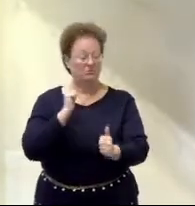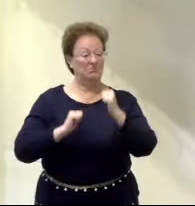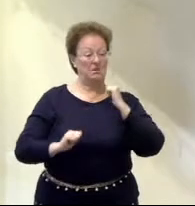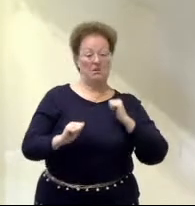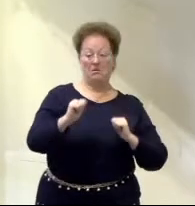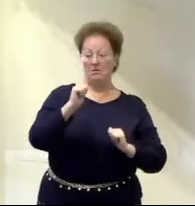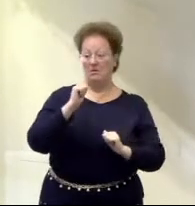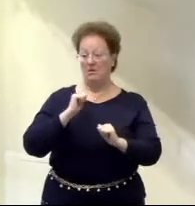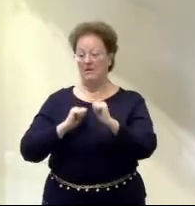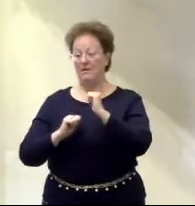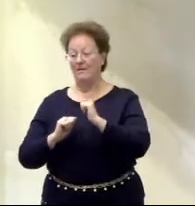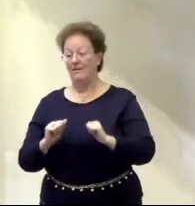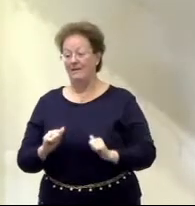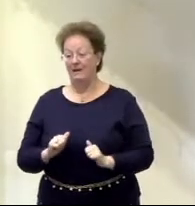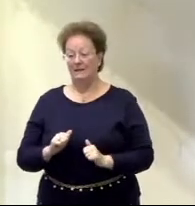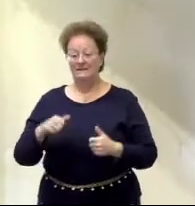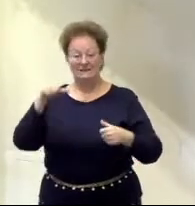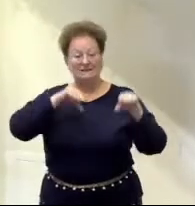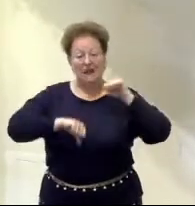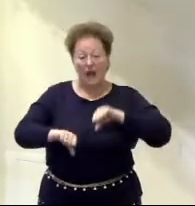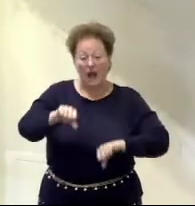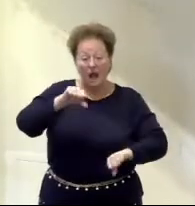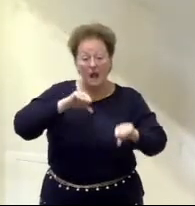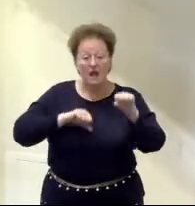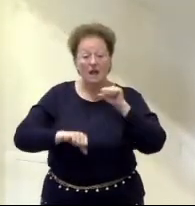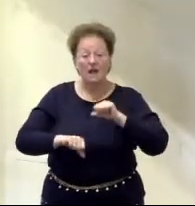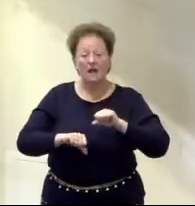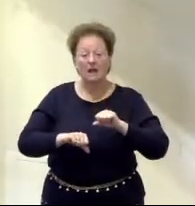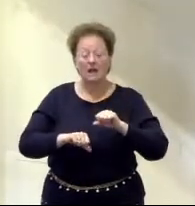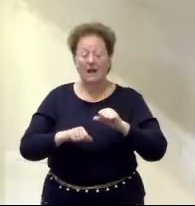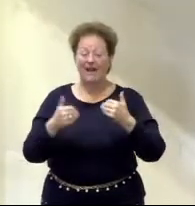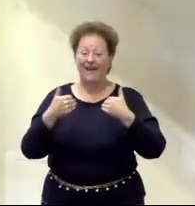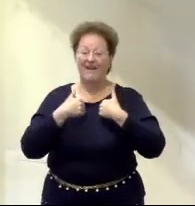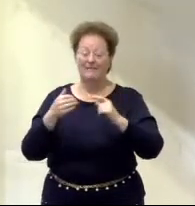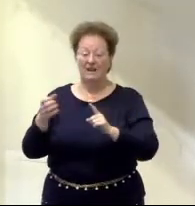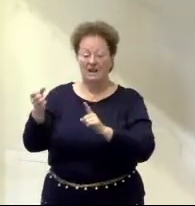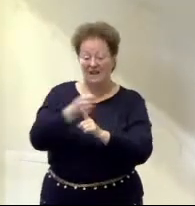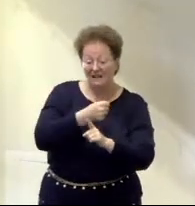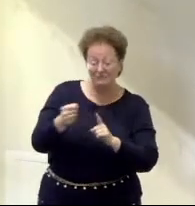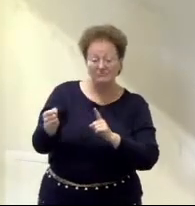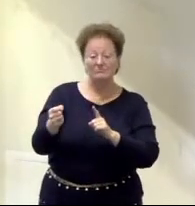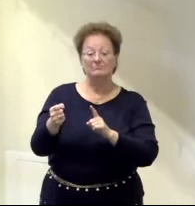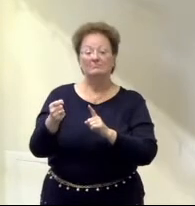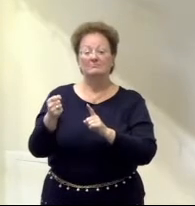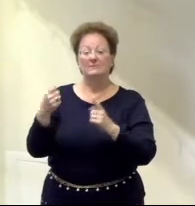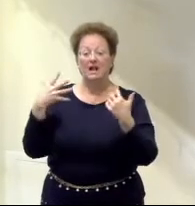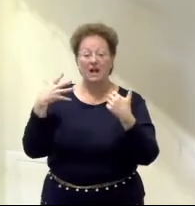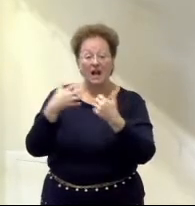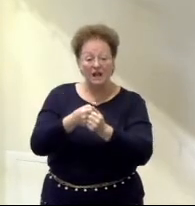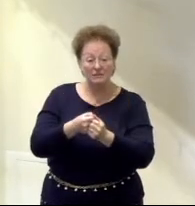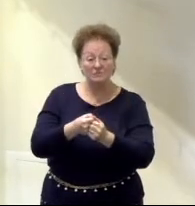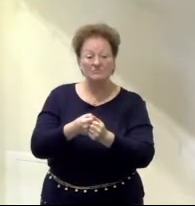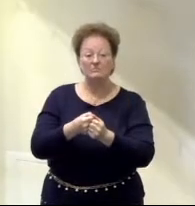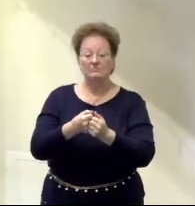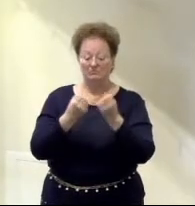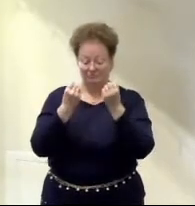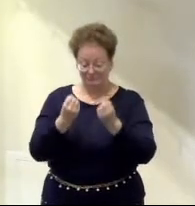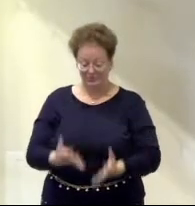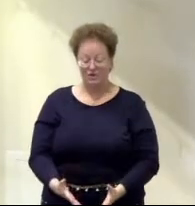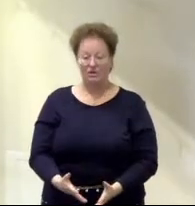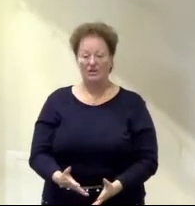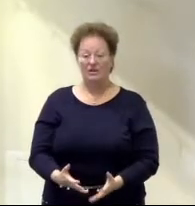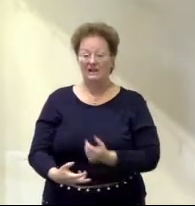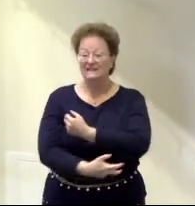I'm into robotics. I'm a victim of an accident, or abuse, or abandonment, burglary, or